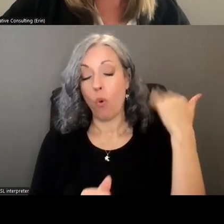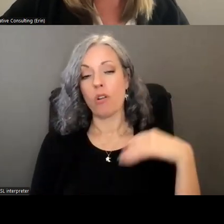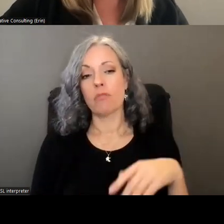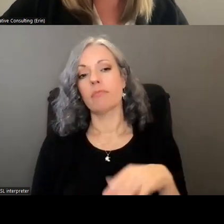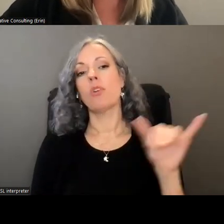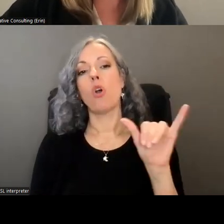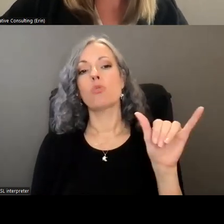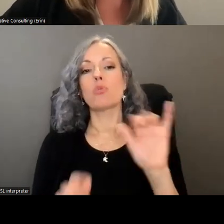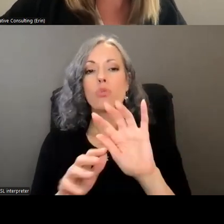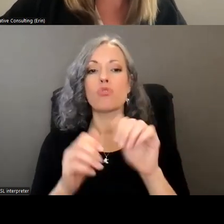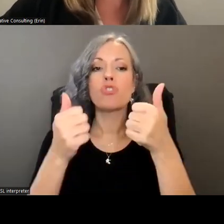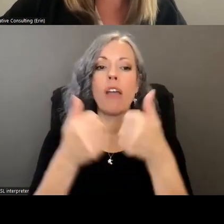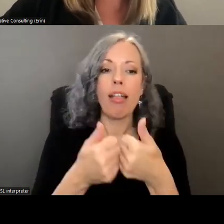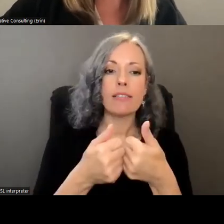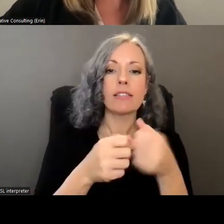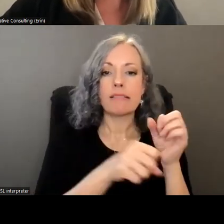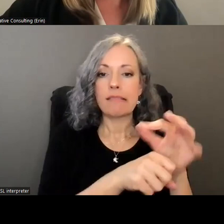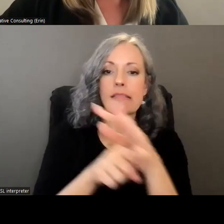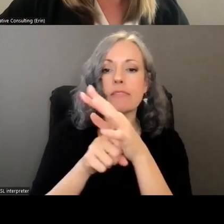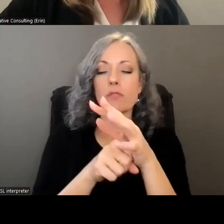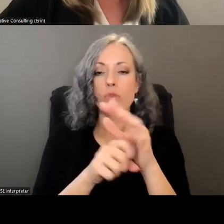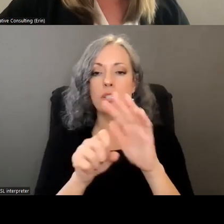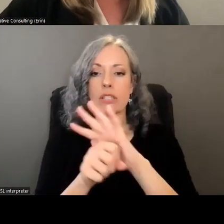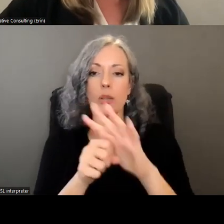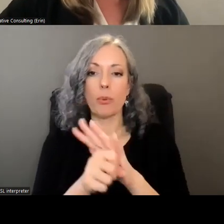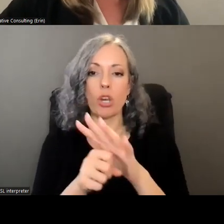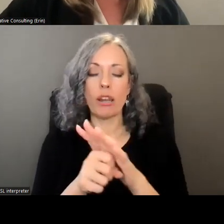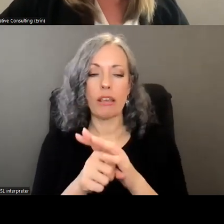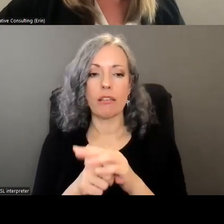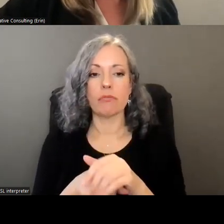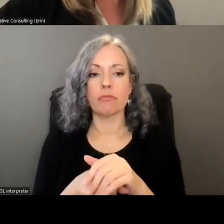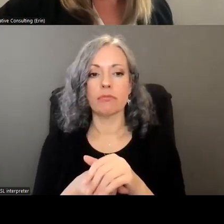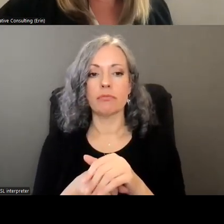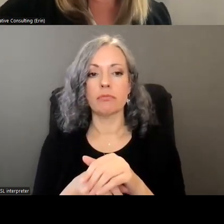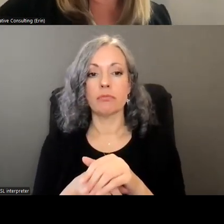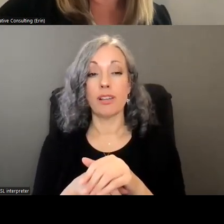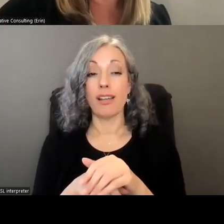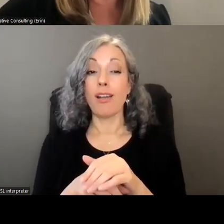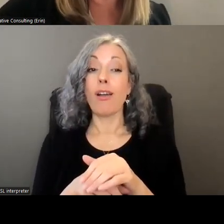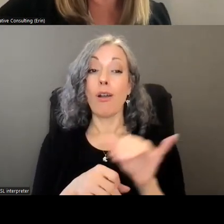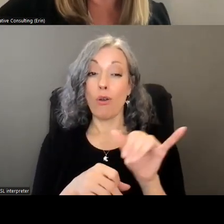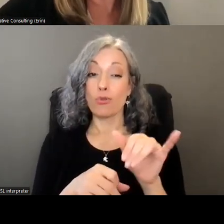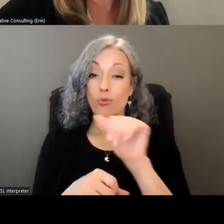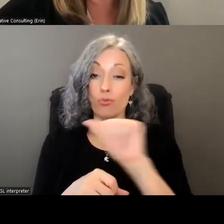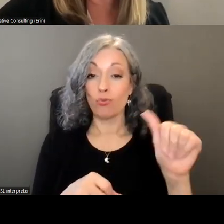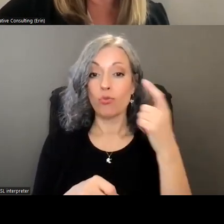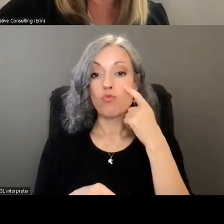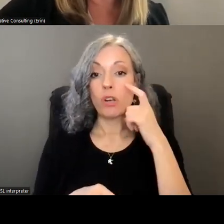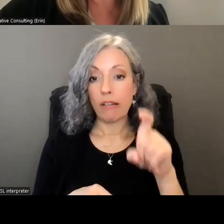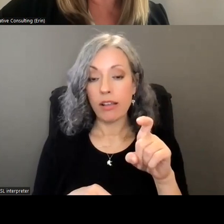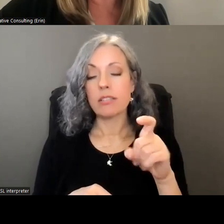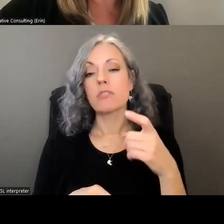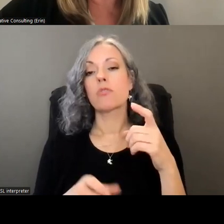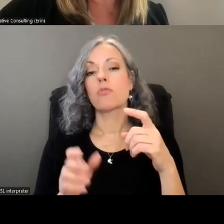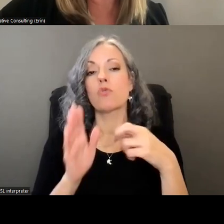limited presence and impact for their communities beyond the funding itself triple a's recognized that requirements